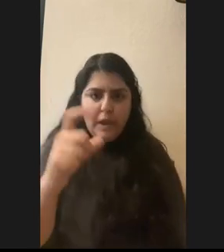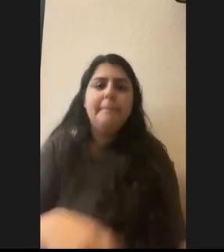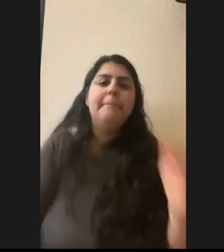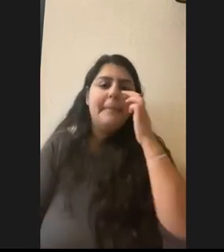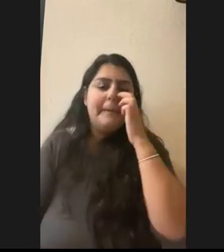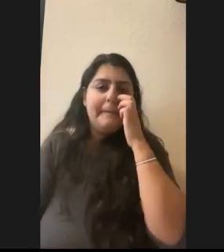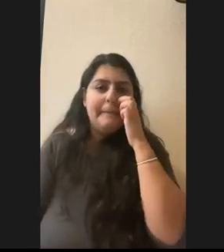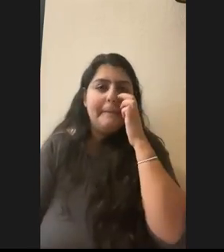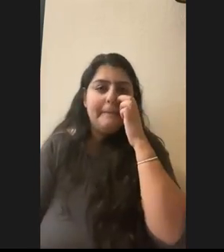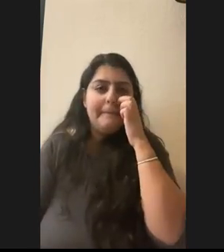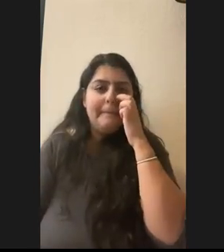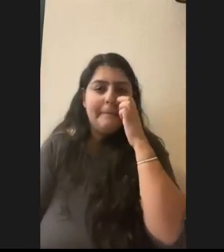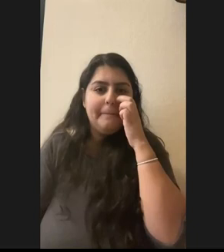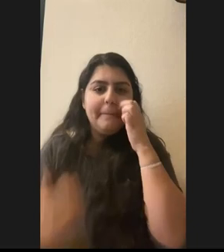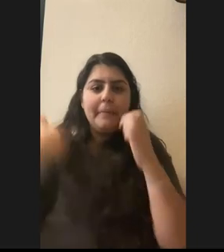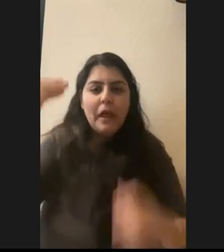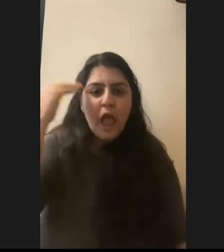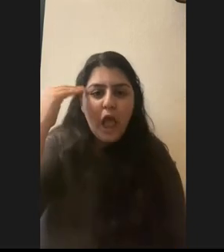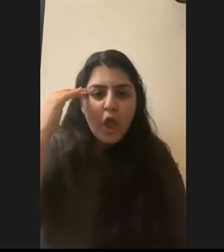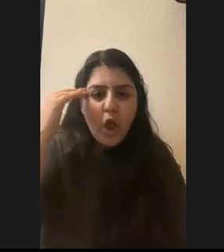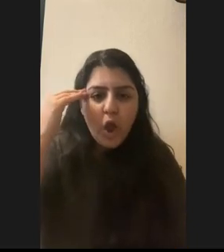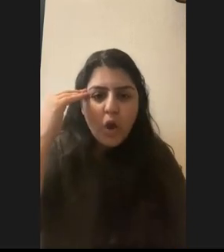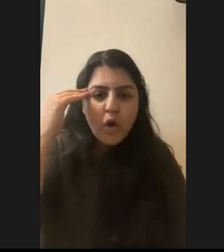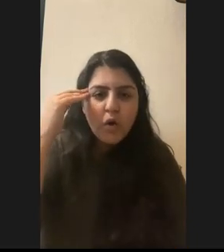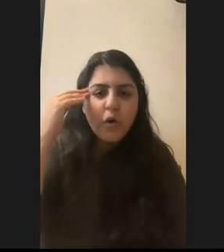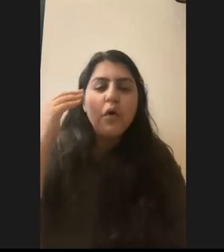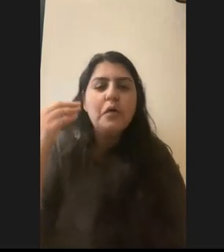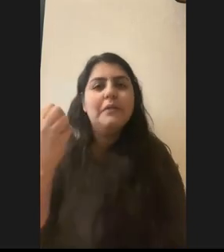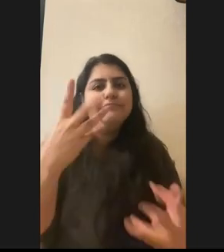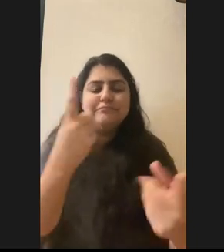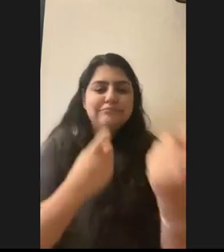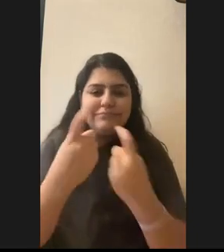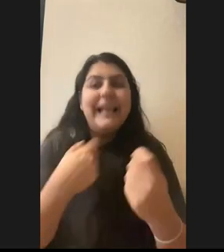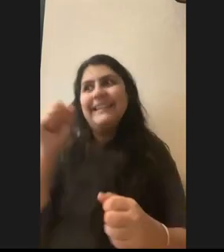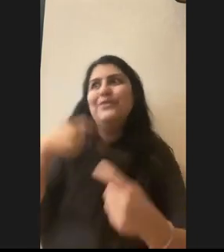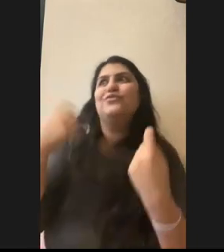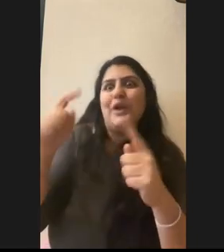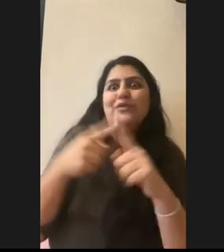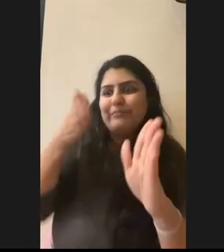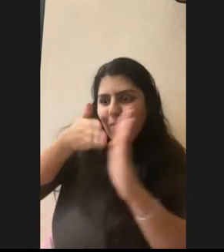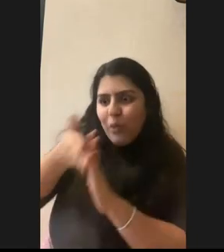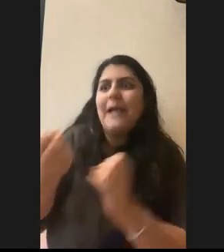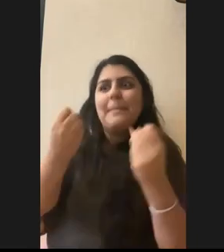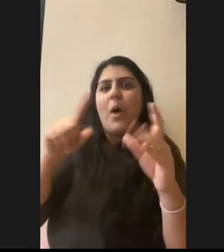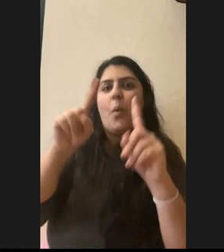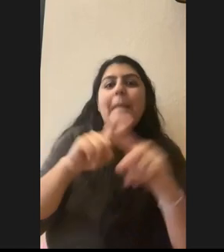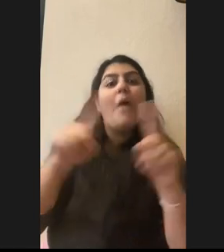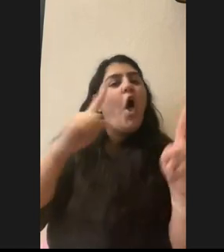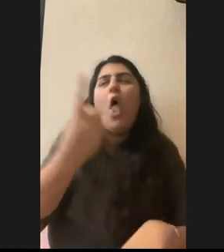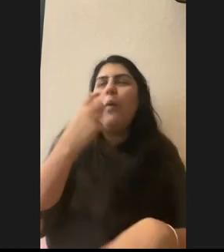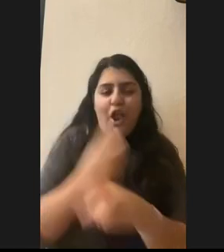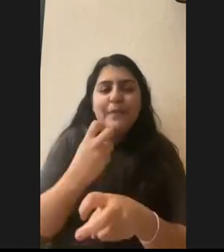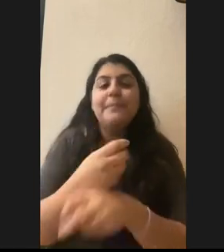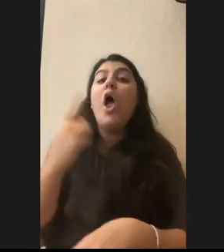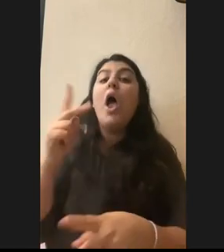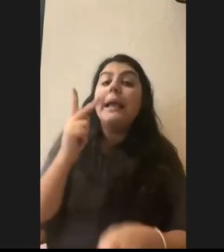Yeah. Cause I know there were probably a lot of questions I didn't get through as many questions as we possibly could, but it's, it's always really hard. Um, and keep in mind